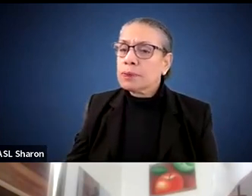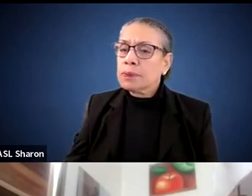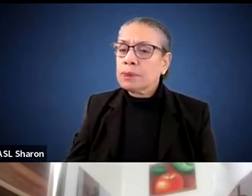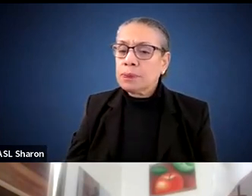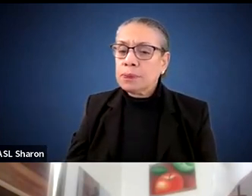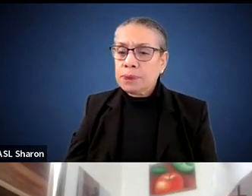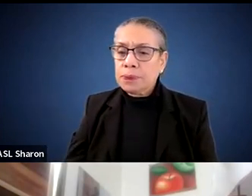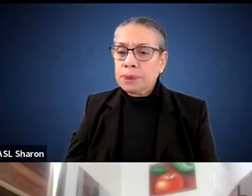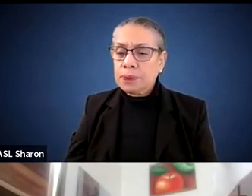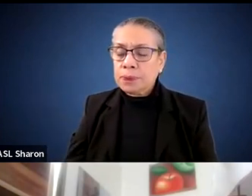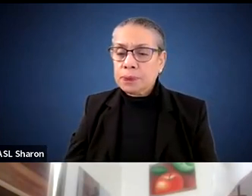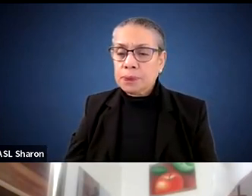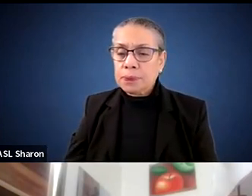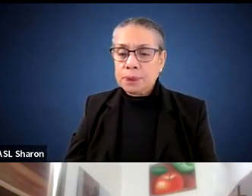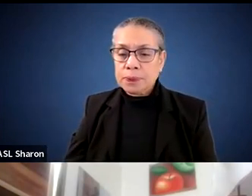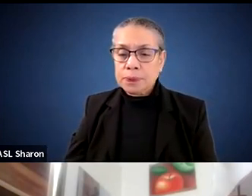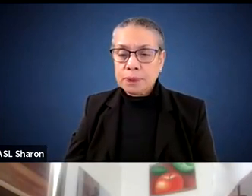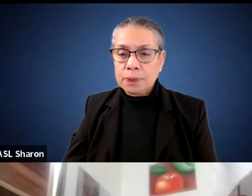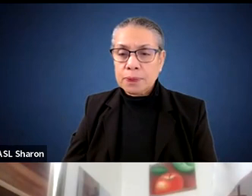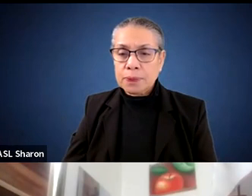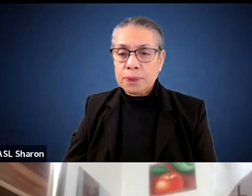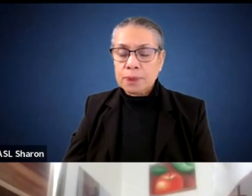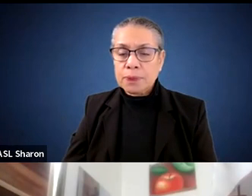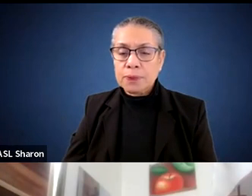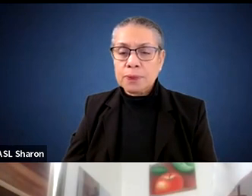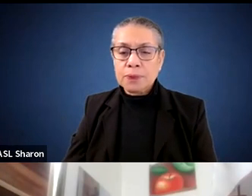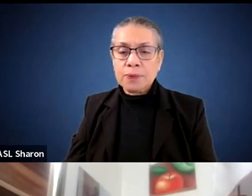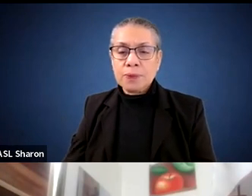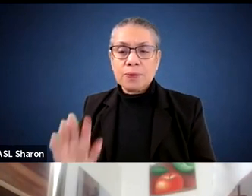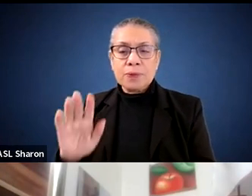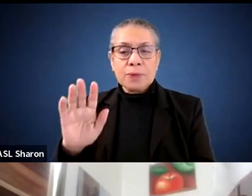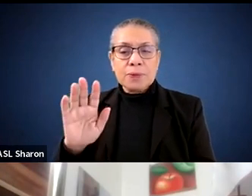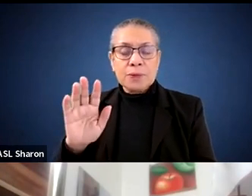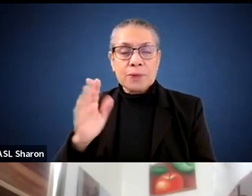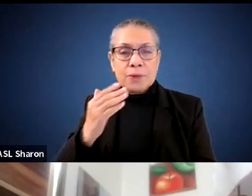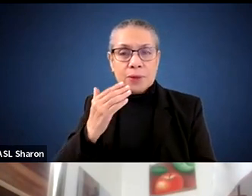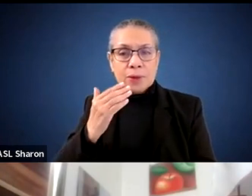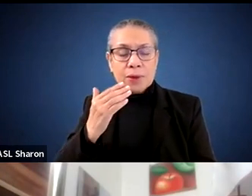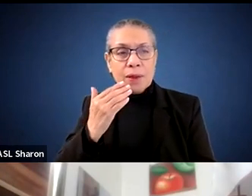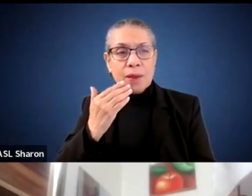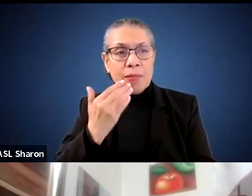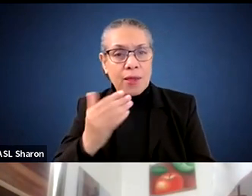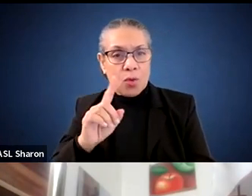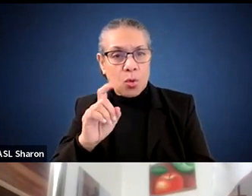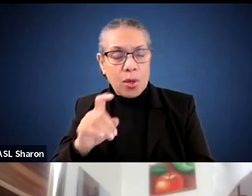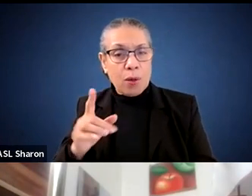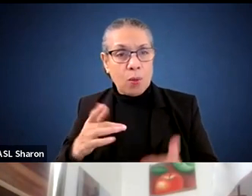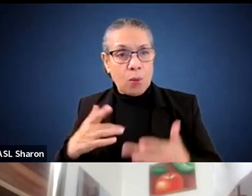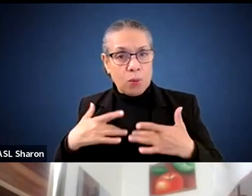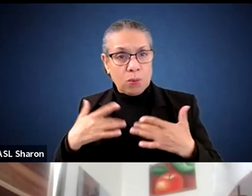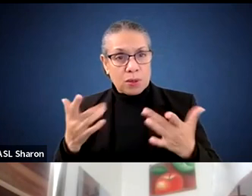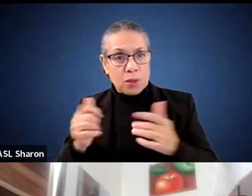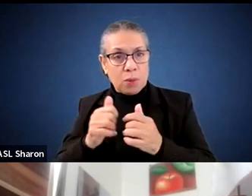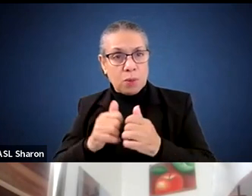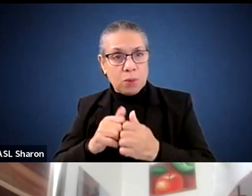Thank you for that question. So what's happening to the Horace Mann